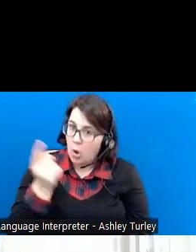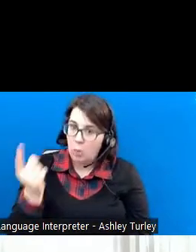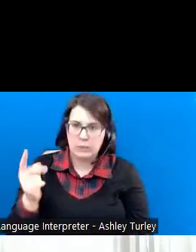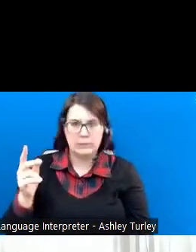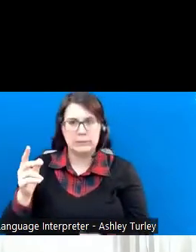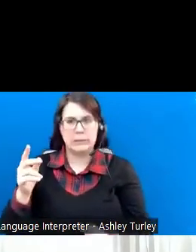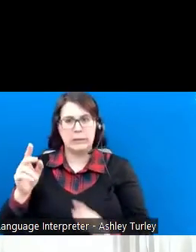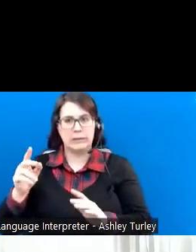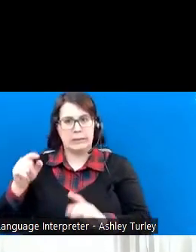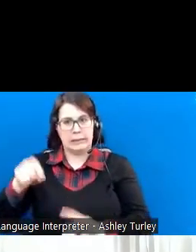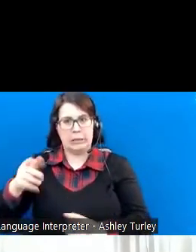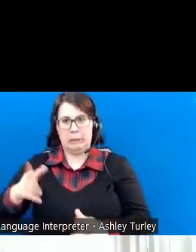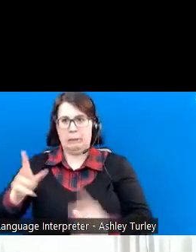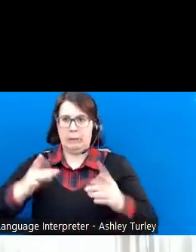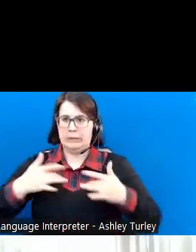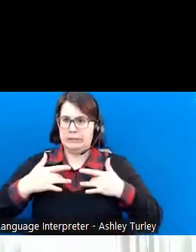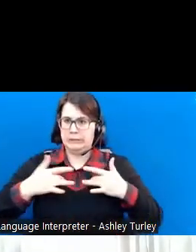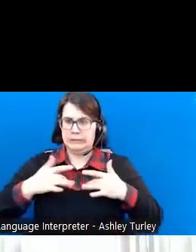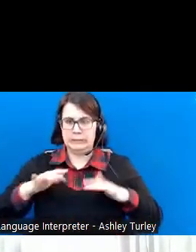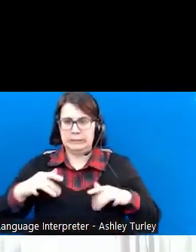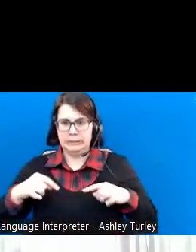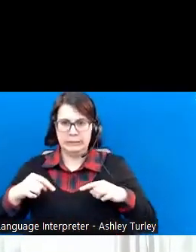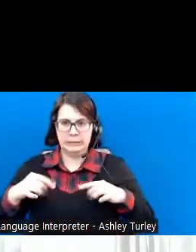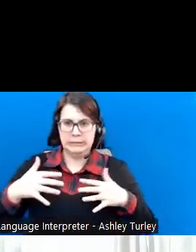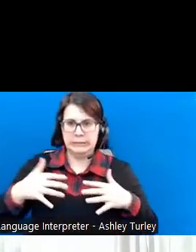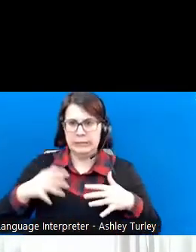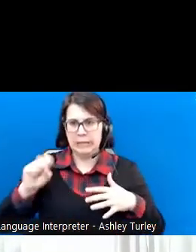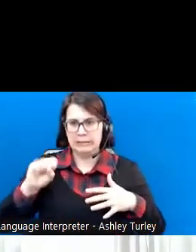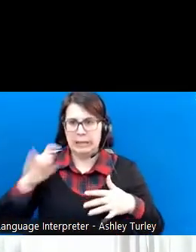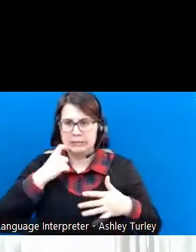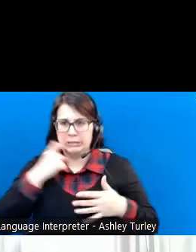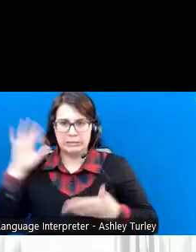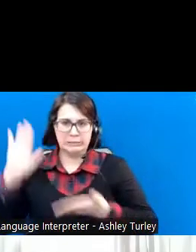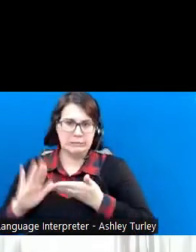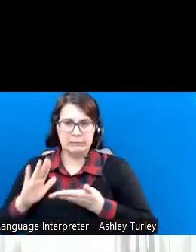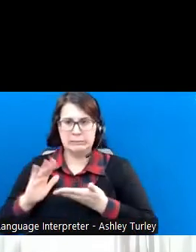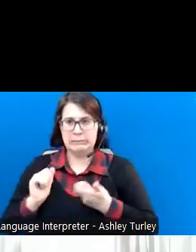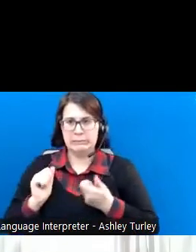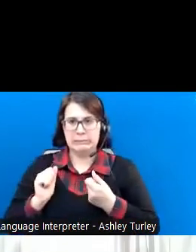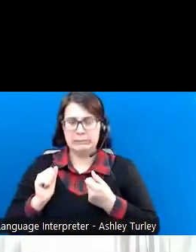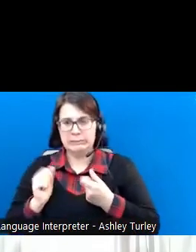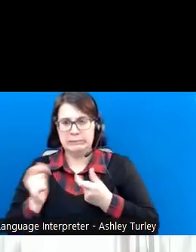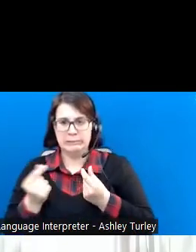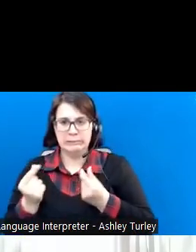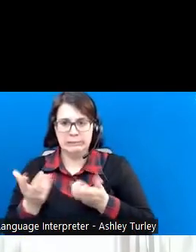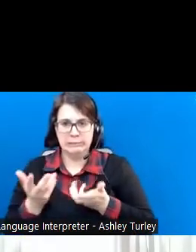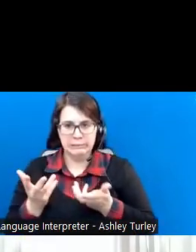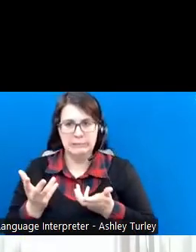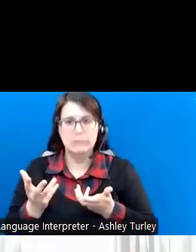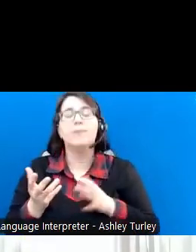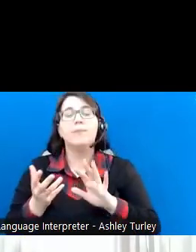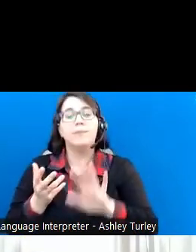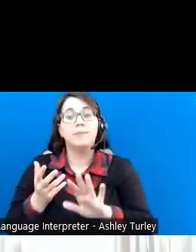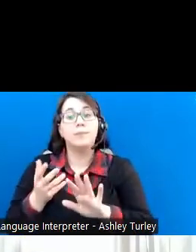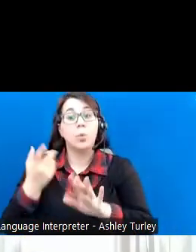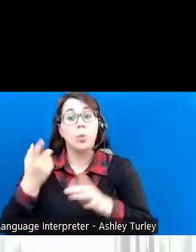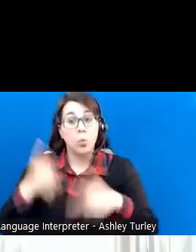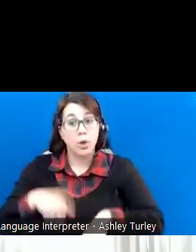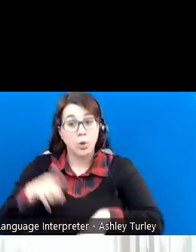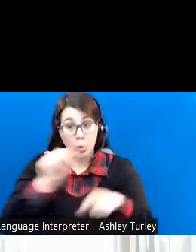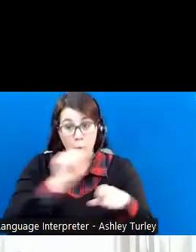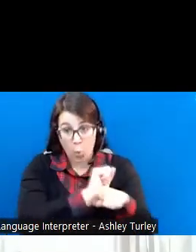people start getting a little nervous because their SSI check is going down. When you work on